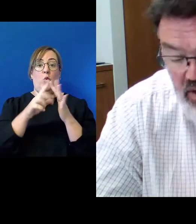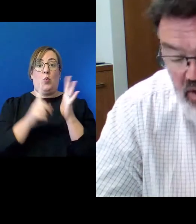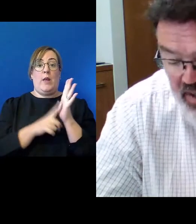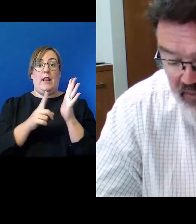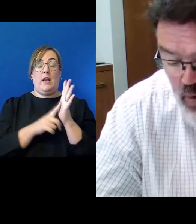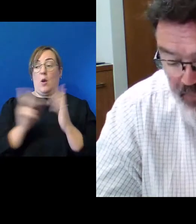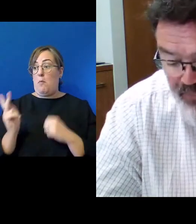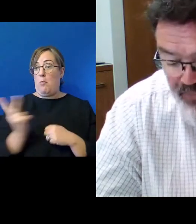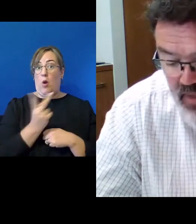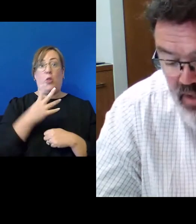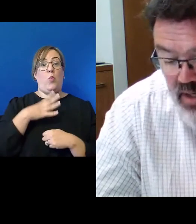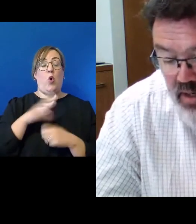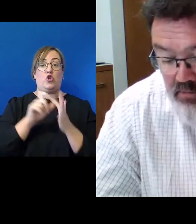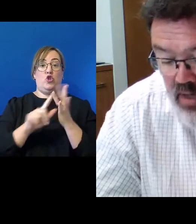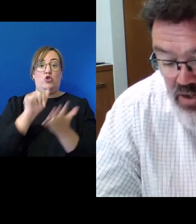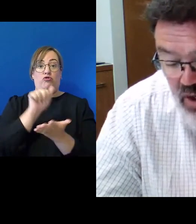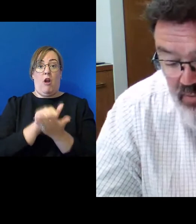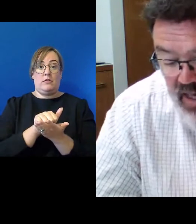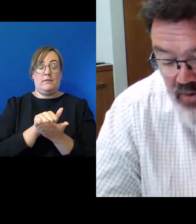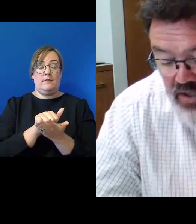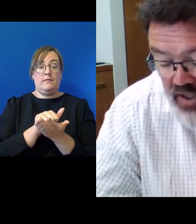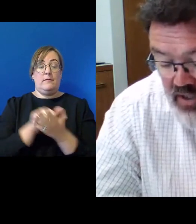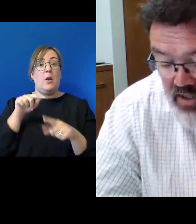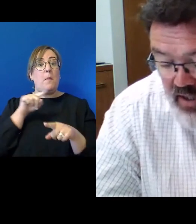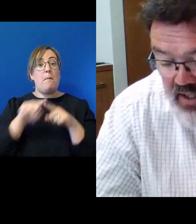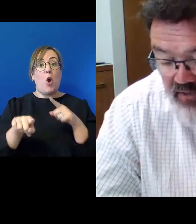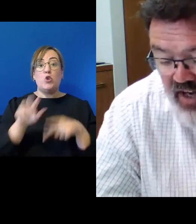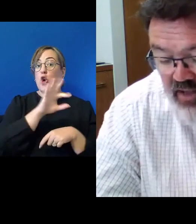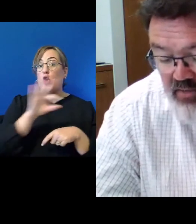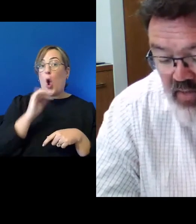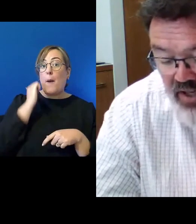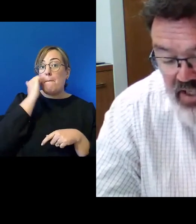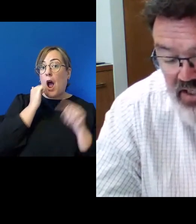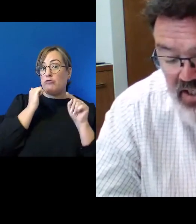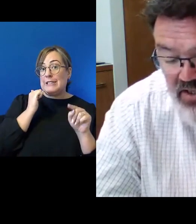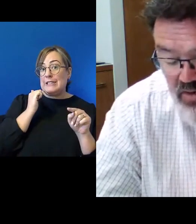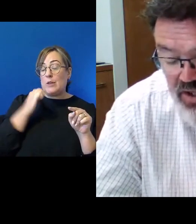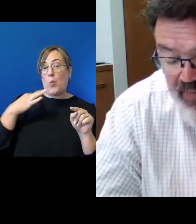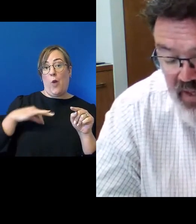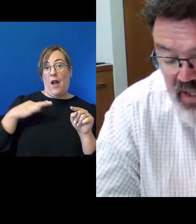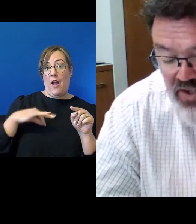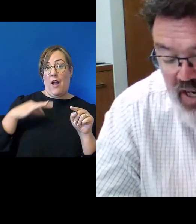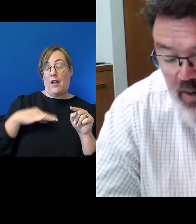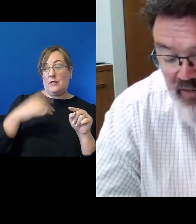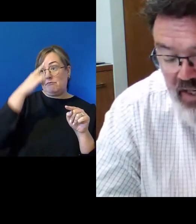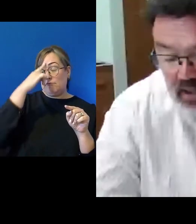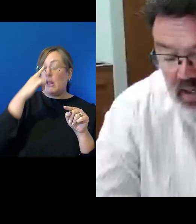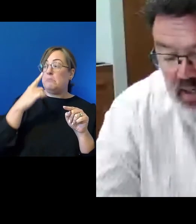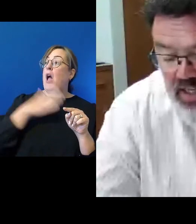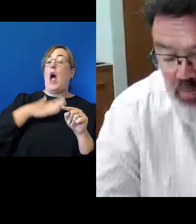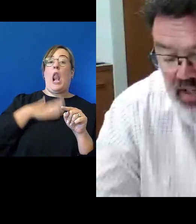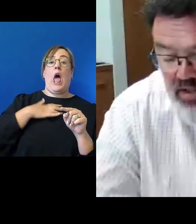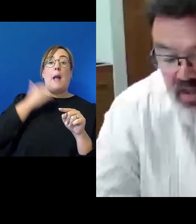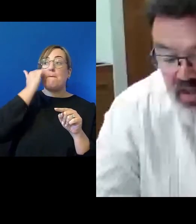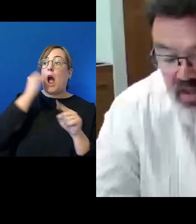credit for. Most non-Maori New Zealanders like the fact that Maori identity and culture is now a vital aspect